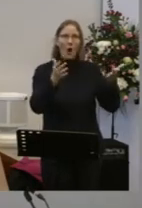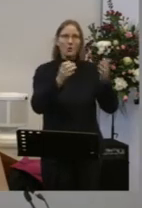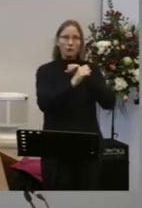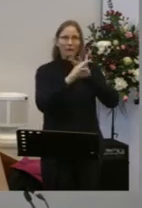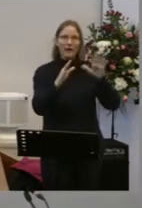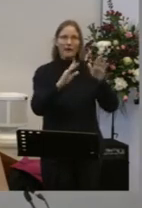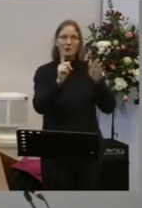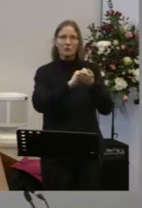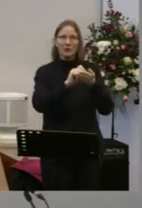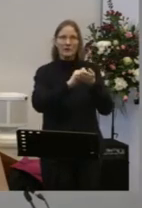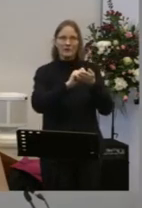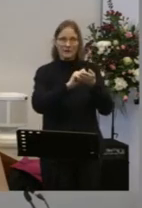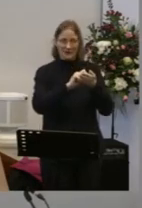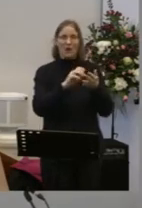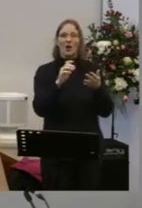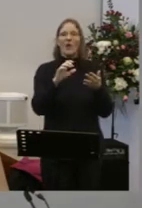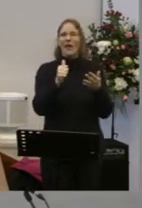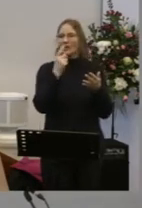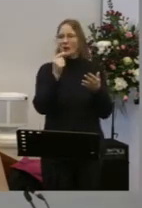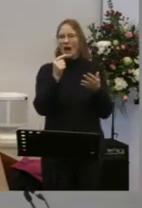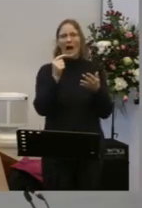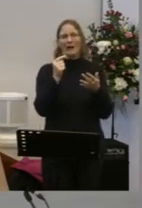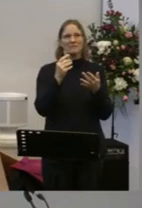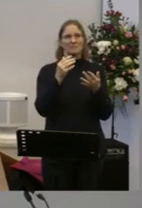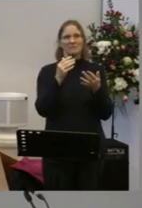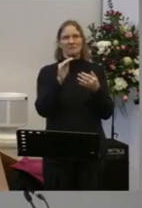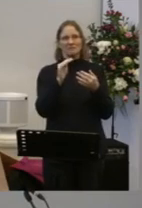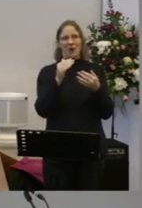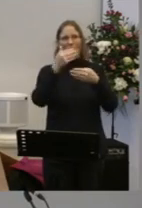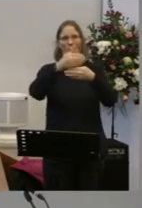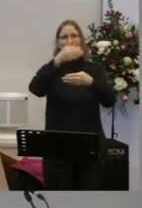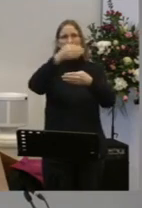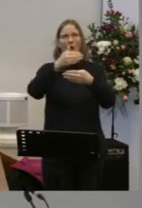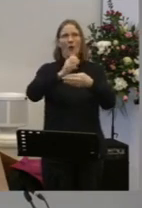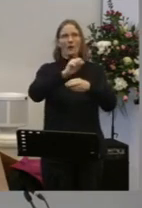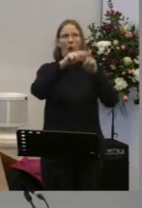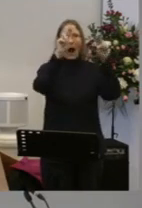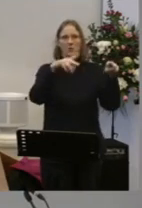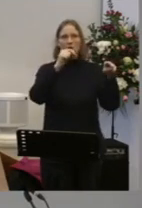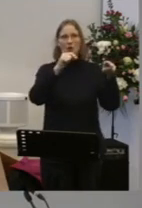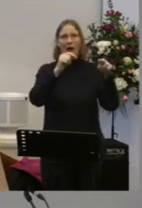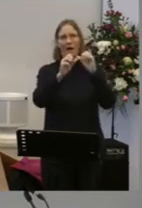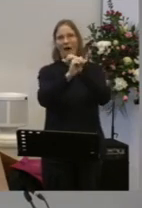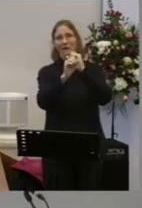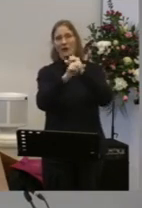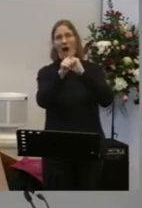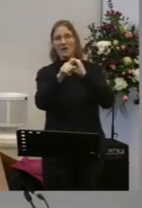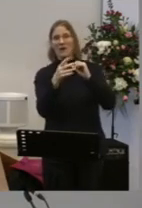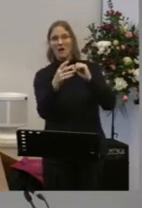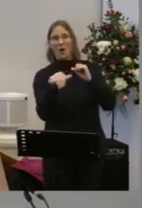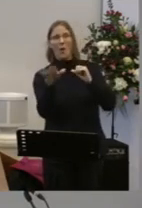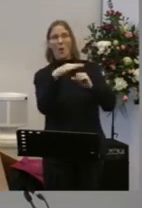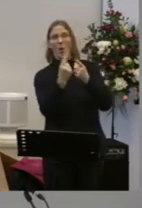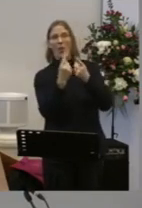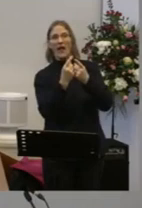going to put anyone on You've written in invisible ink On your VCR Great, well done VCR That's how it aged me, isn't it? On your